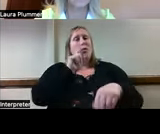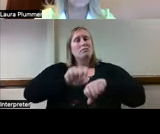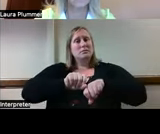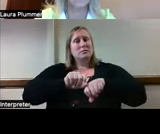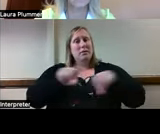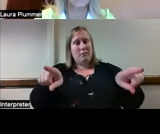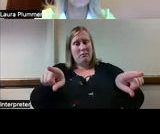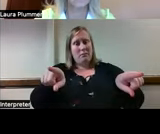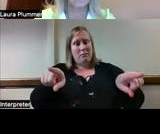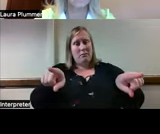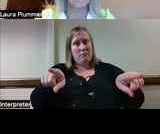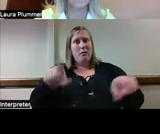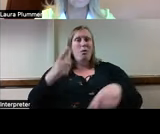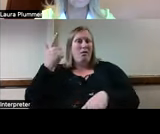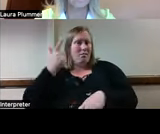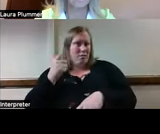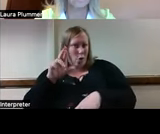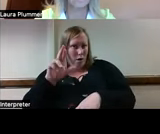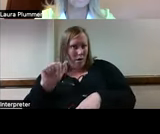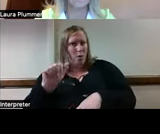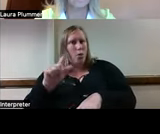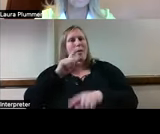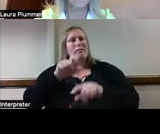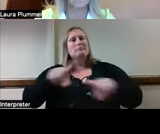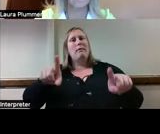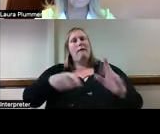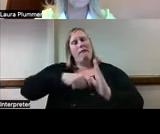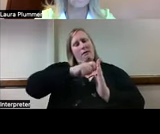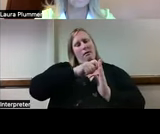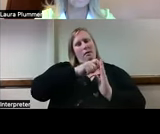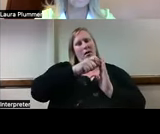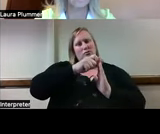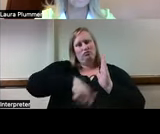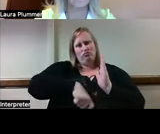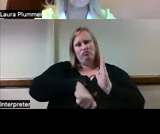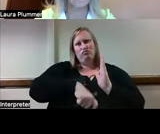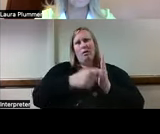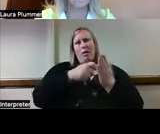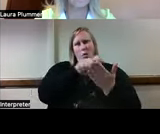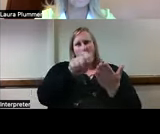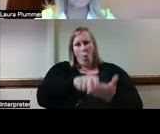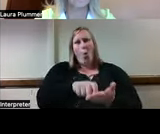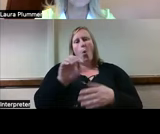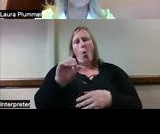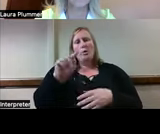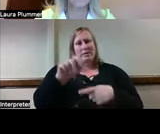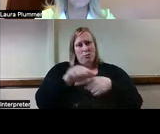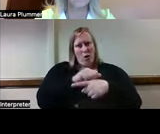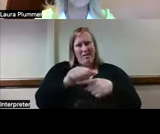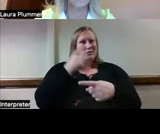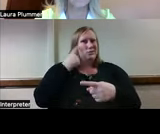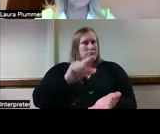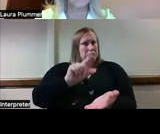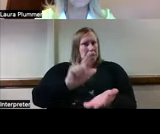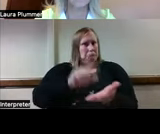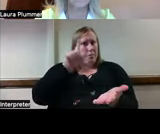Laura will be sending to you an article I wrote posted recently in the magazine OT Practice that looks at some